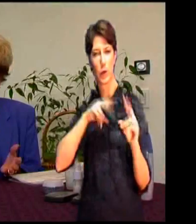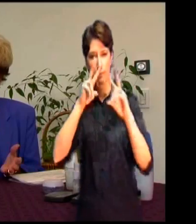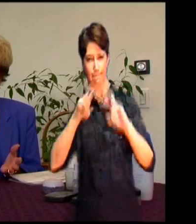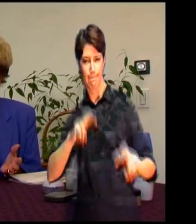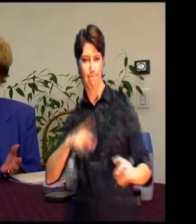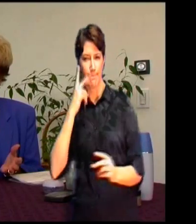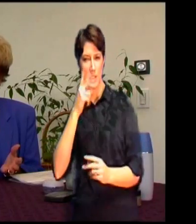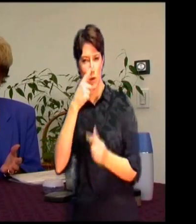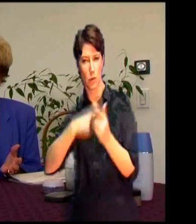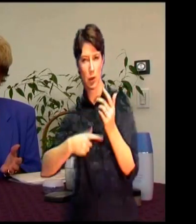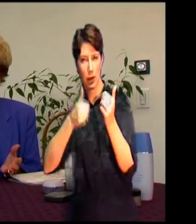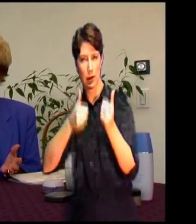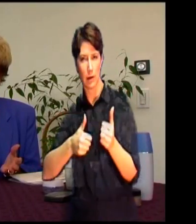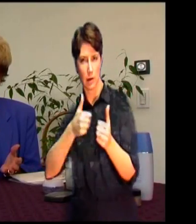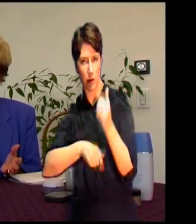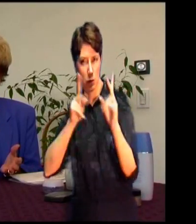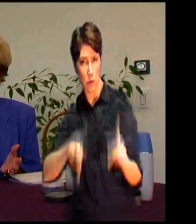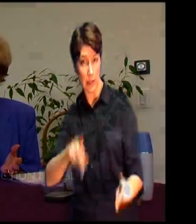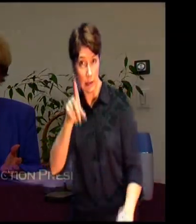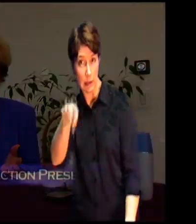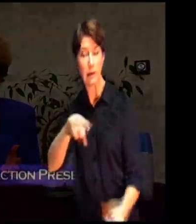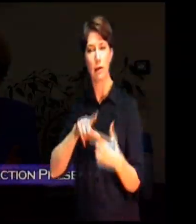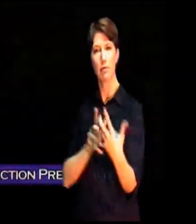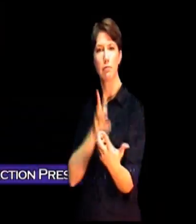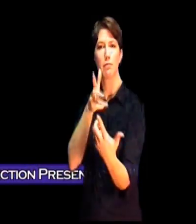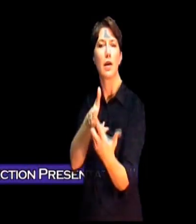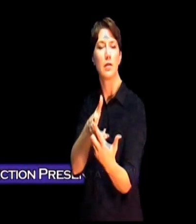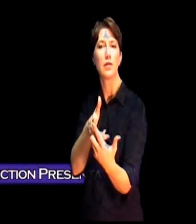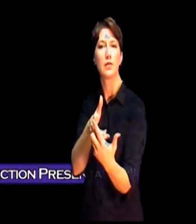needs. And at the very end tonight, I'll be helping you personalize that.